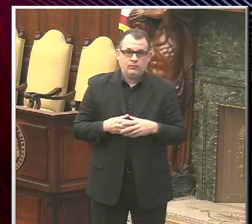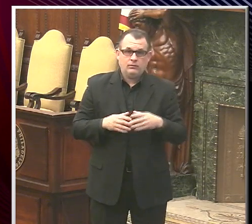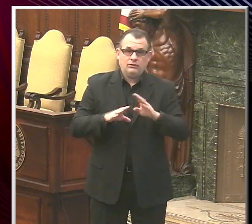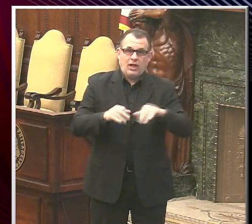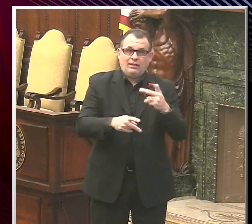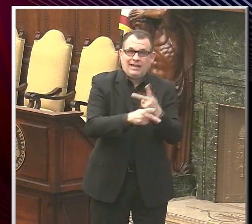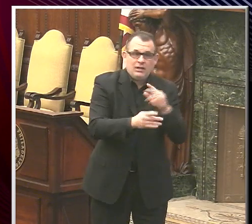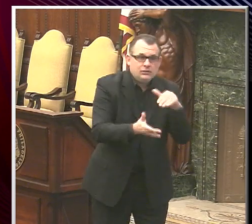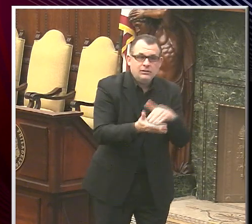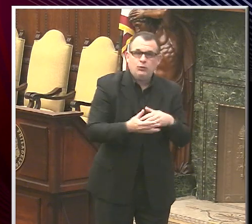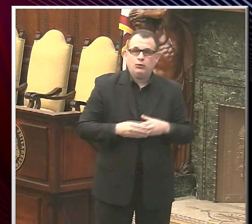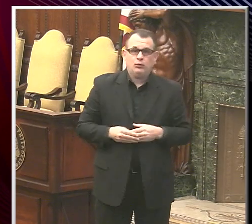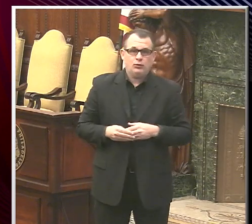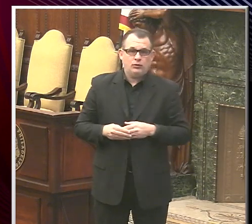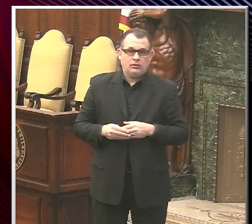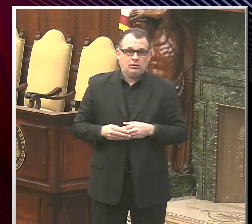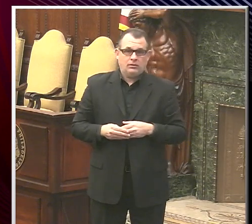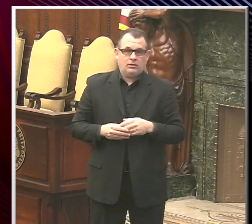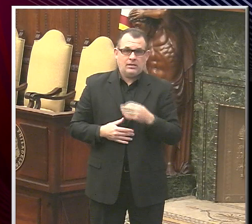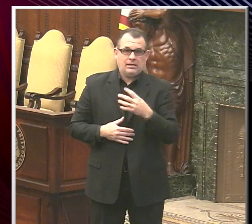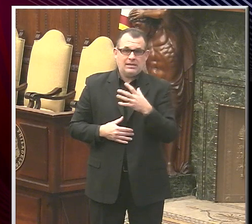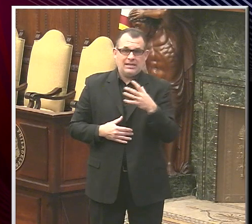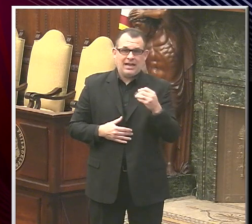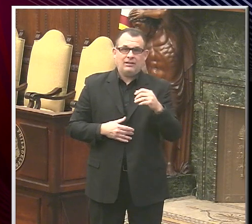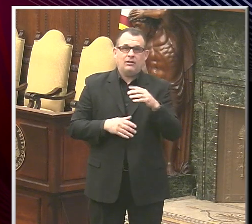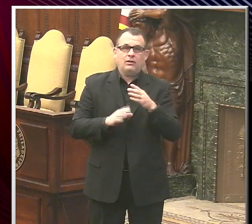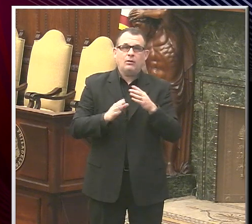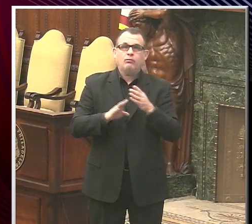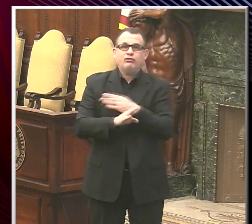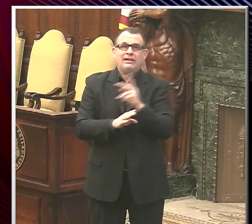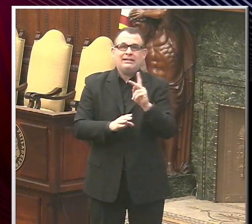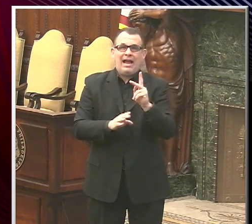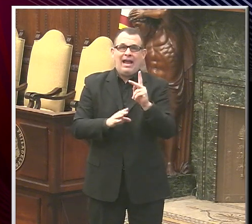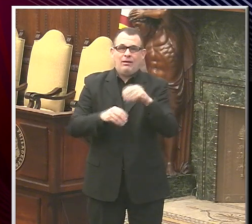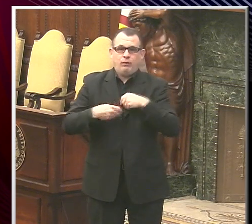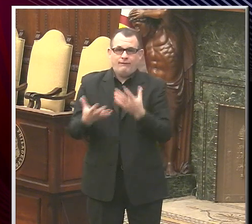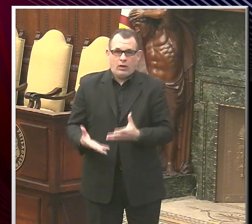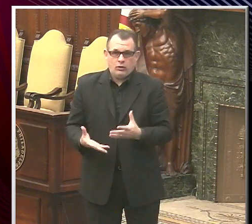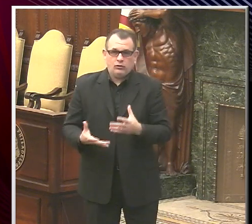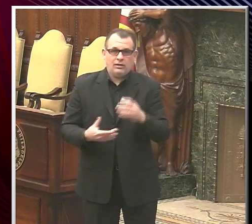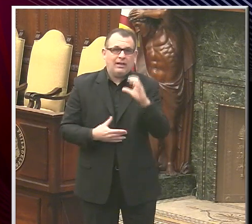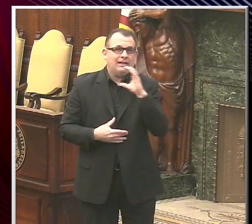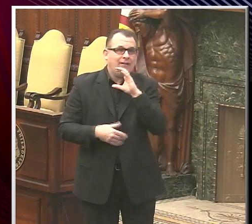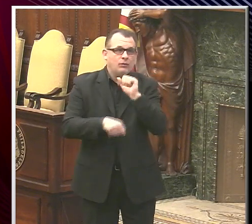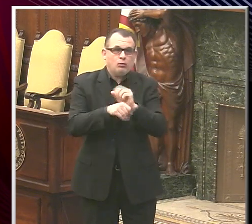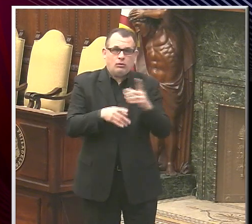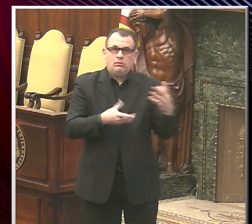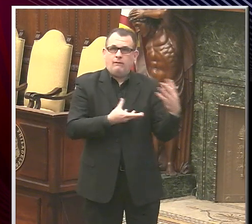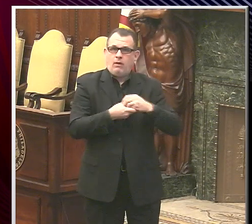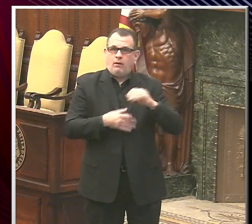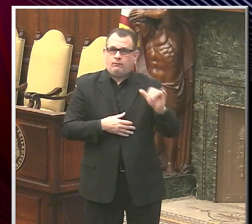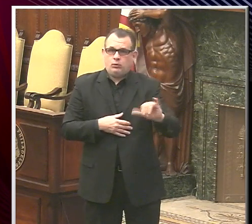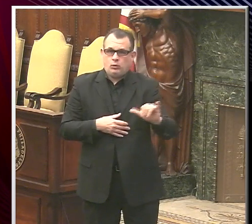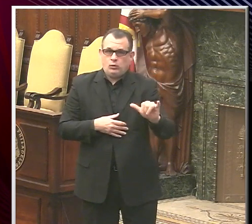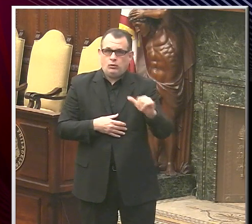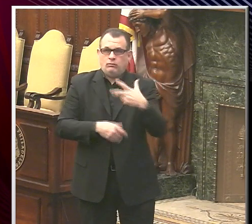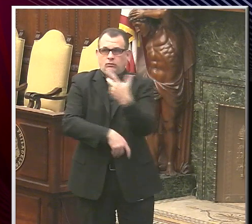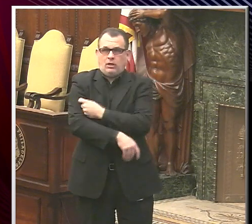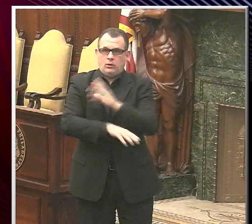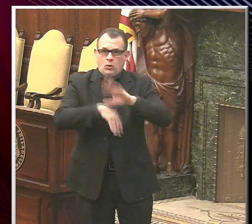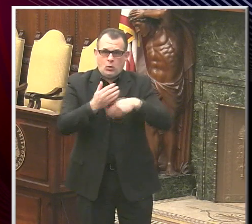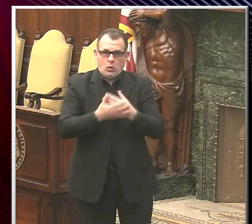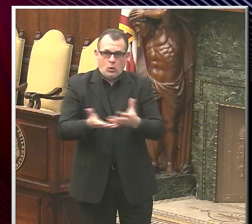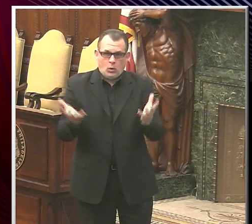and 3K providers. Classroom aides and cafeteria workers will also be included. The vaccination effort is